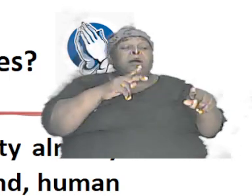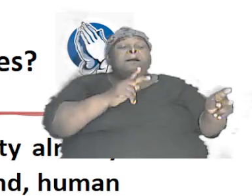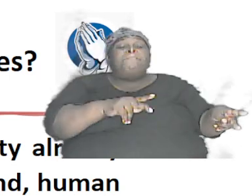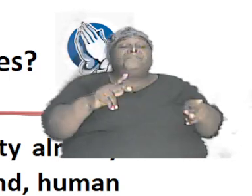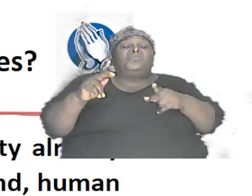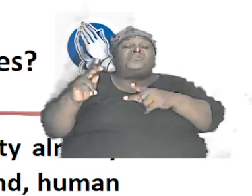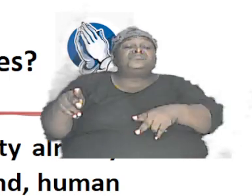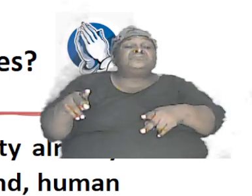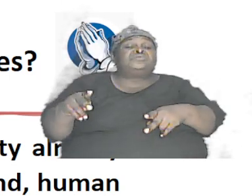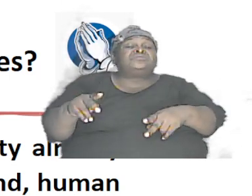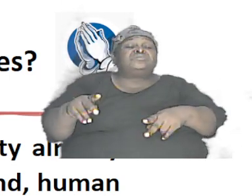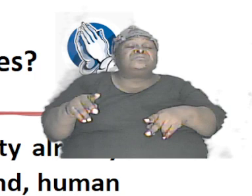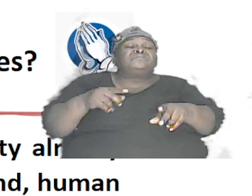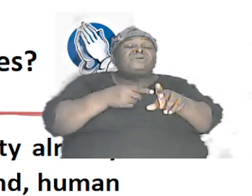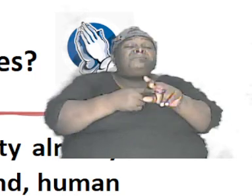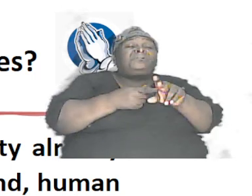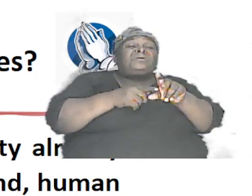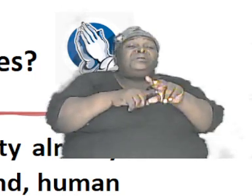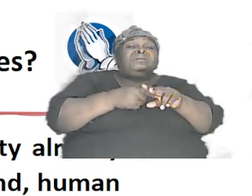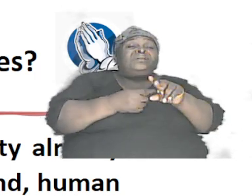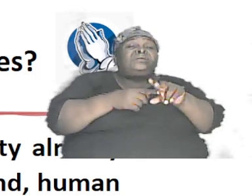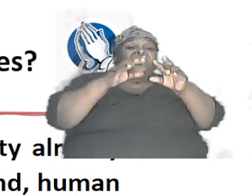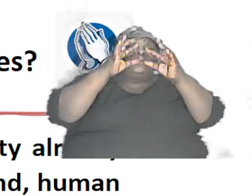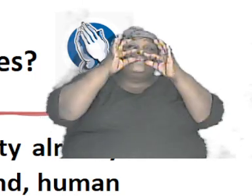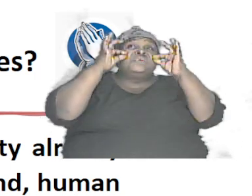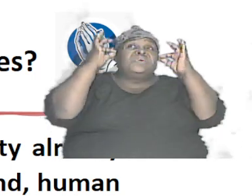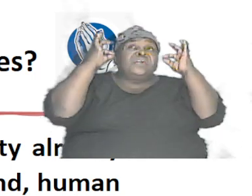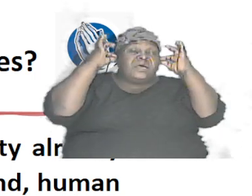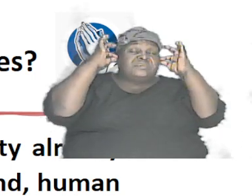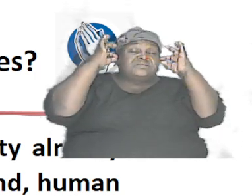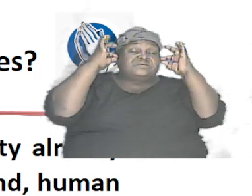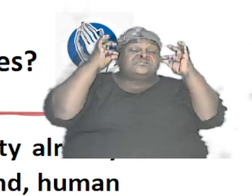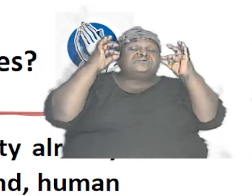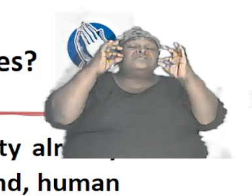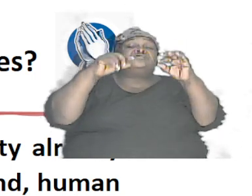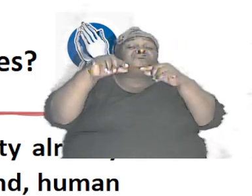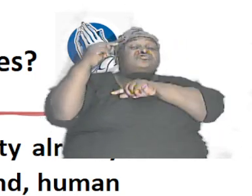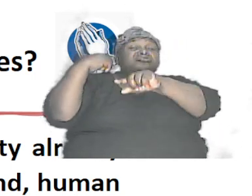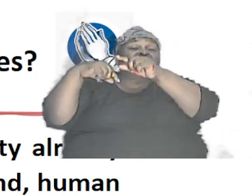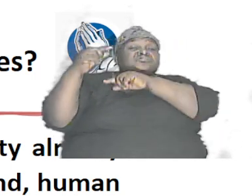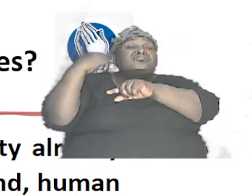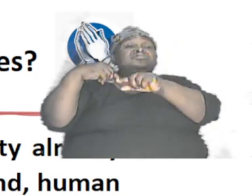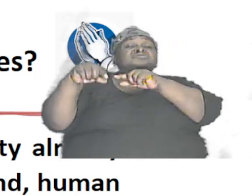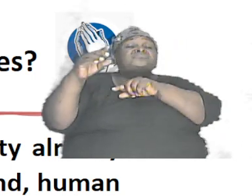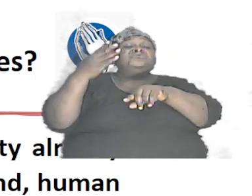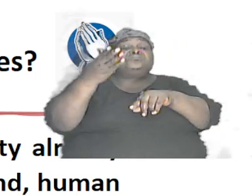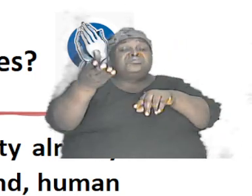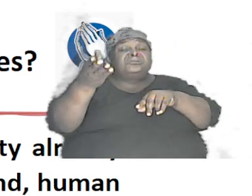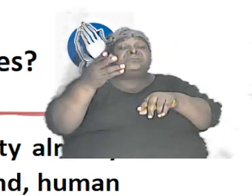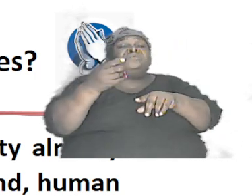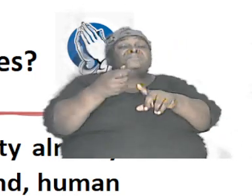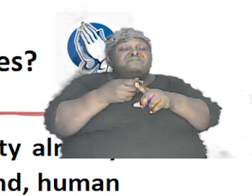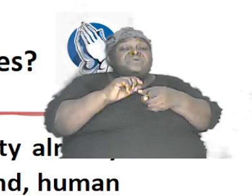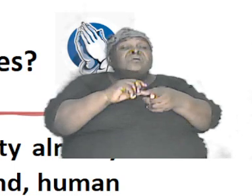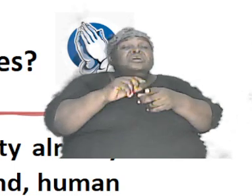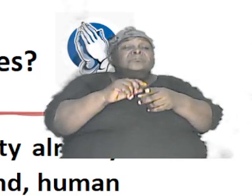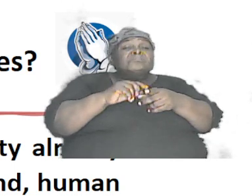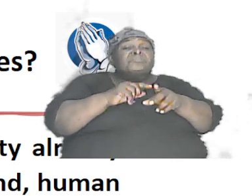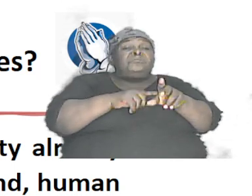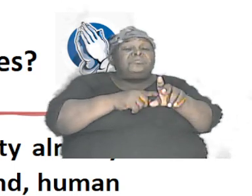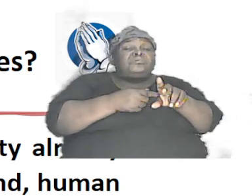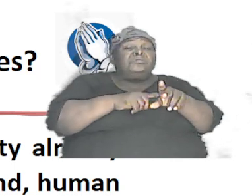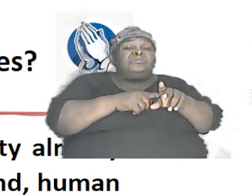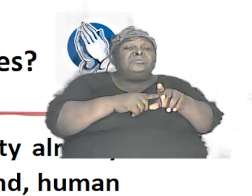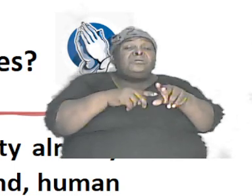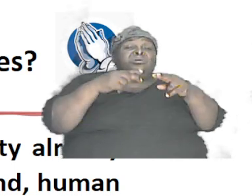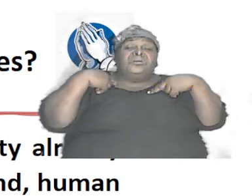from the beginning the cats look different the genes were already there from the beginning and it is the same thing